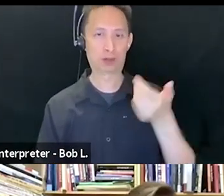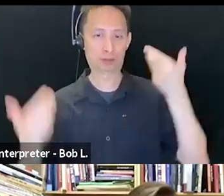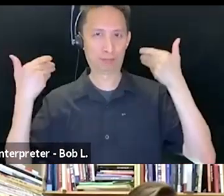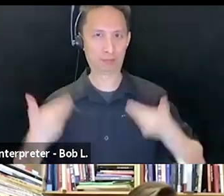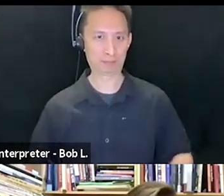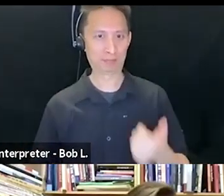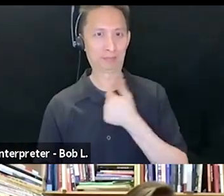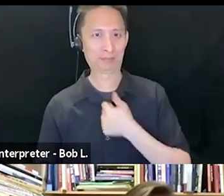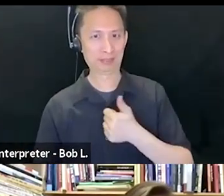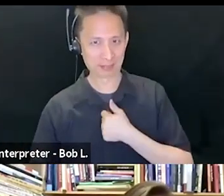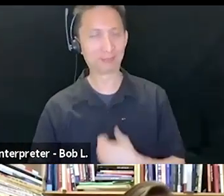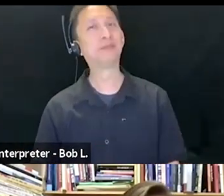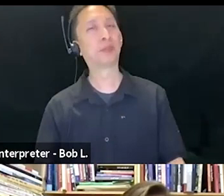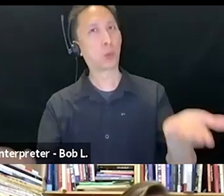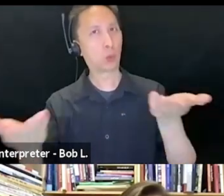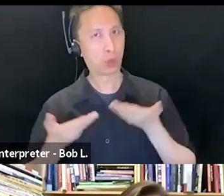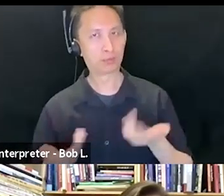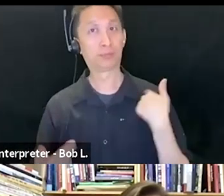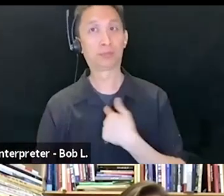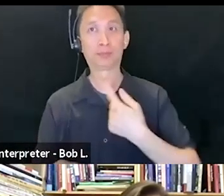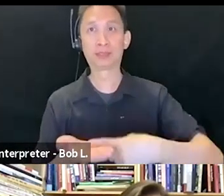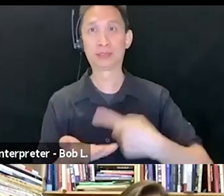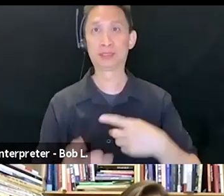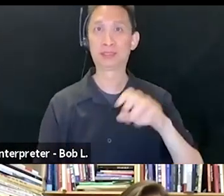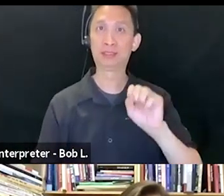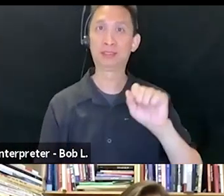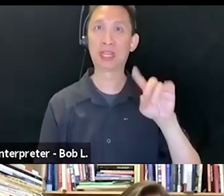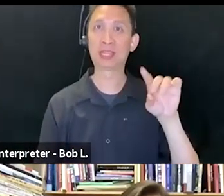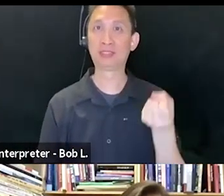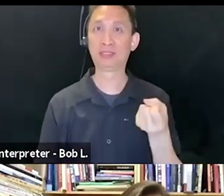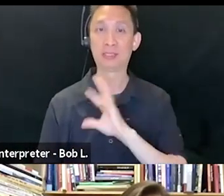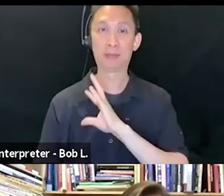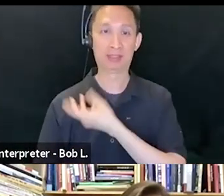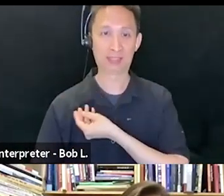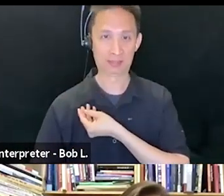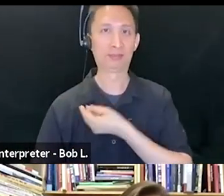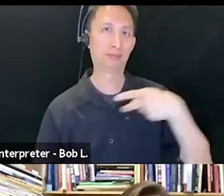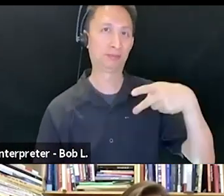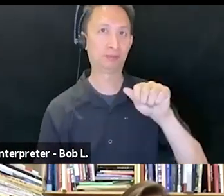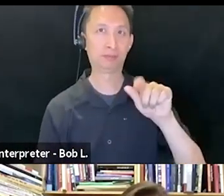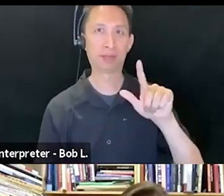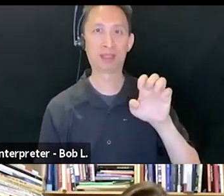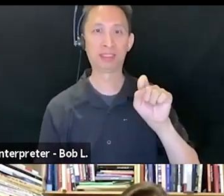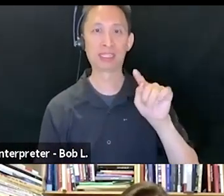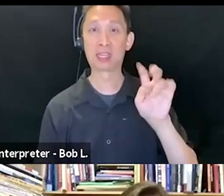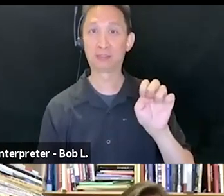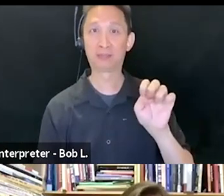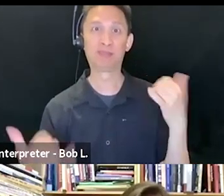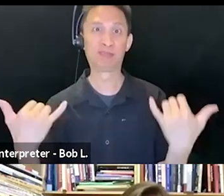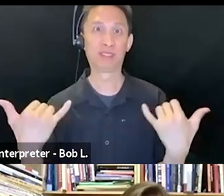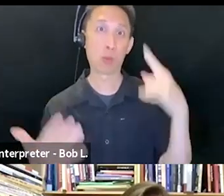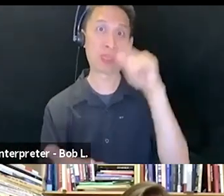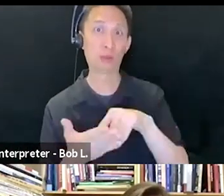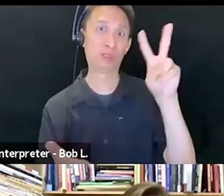this forum on Saeed's Palestine. We have people with us from over two dozen countries and so it's globally, so we're thrilled to have you join us.